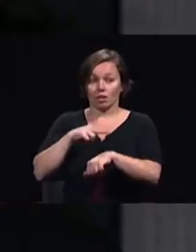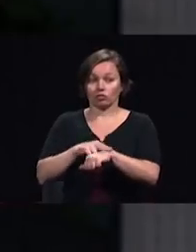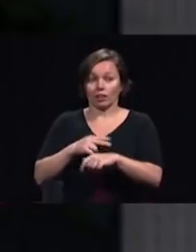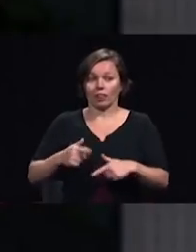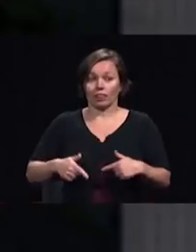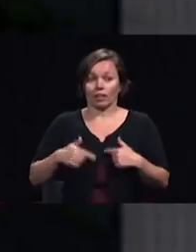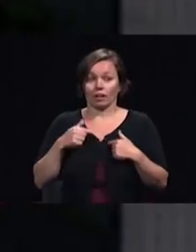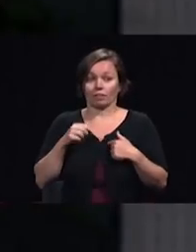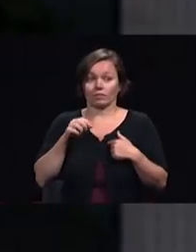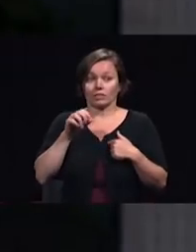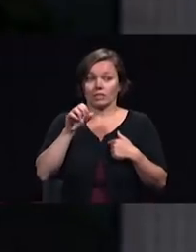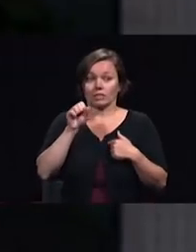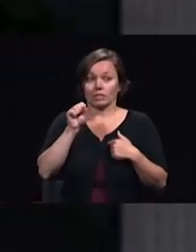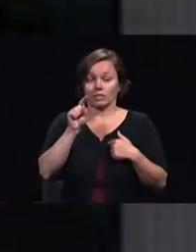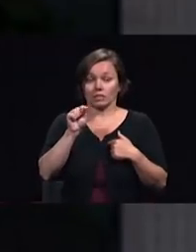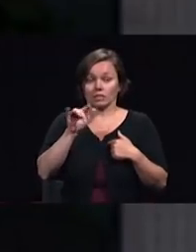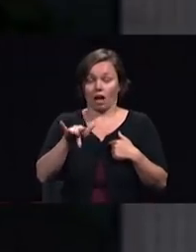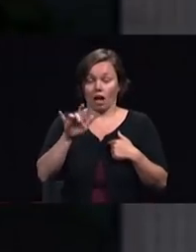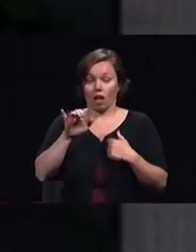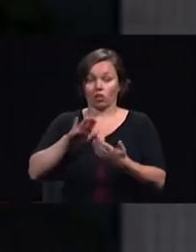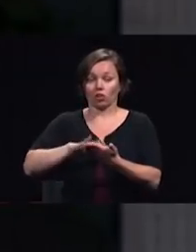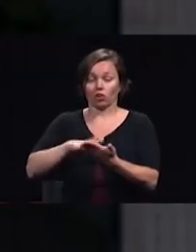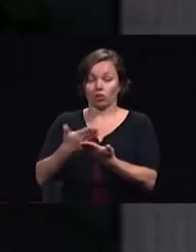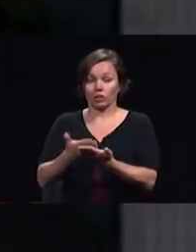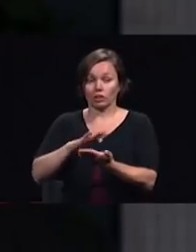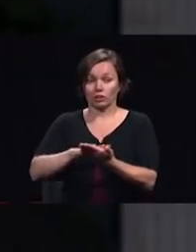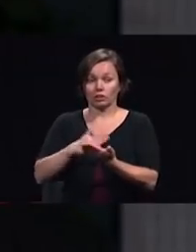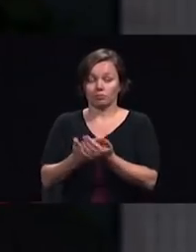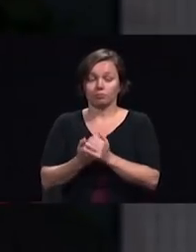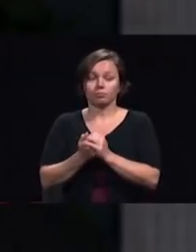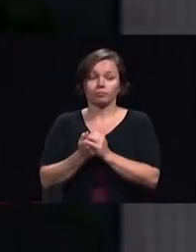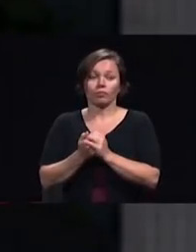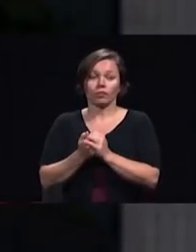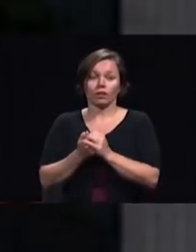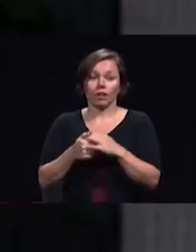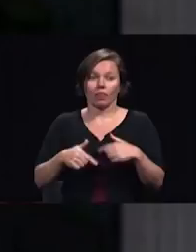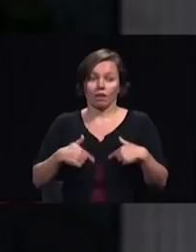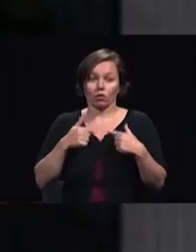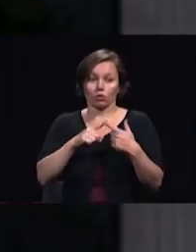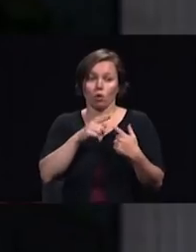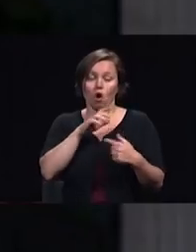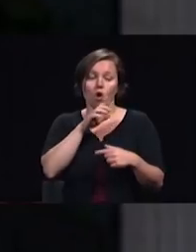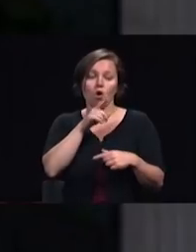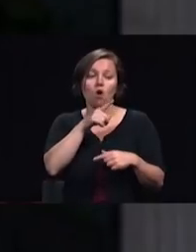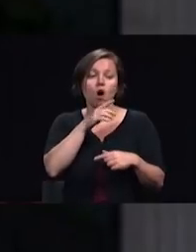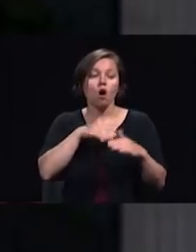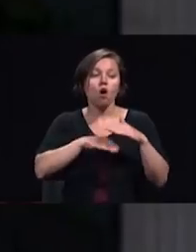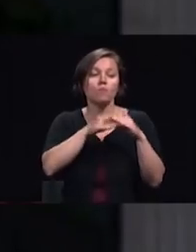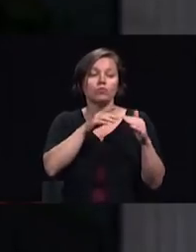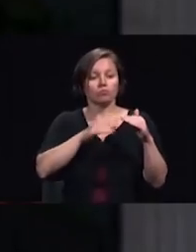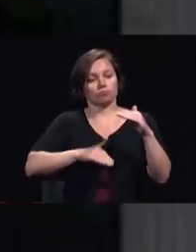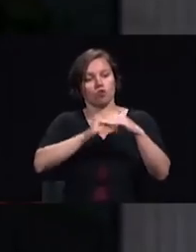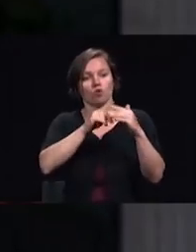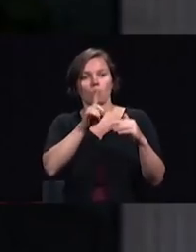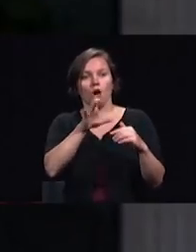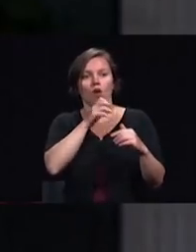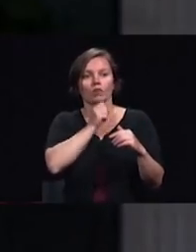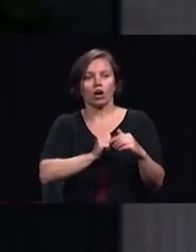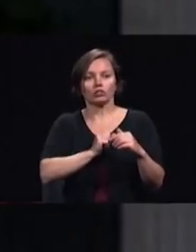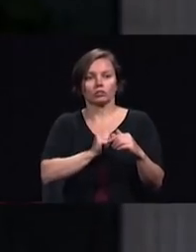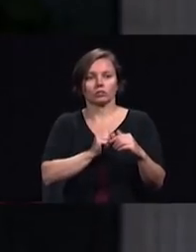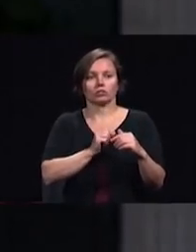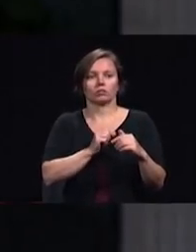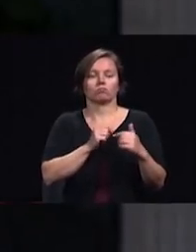to a healthy hundred stress management Bethlehem and beyond and even a health expo we also